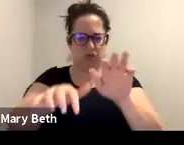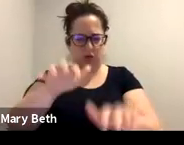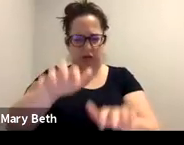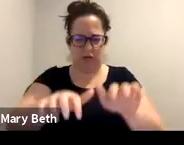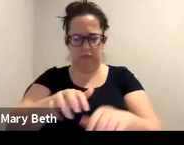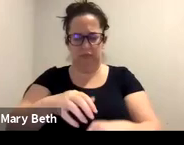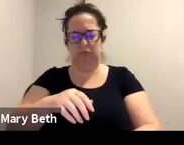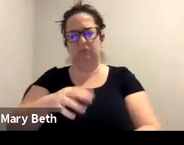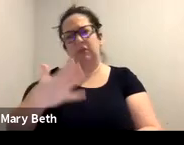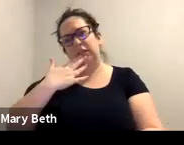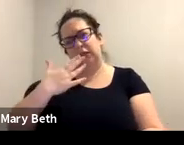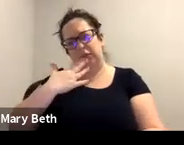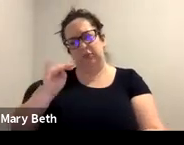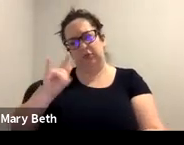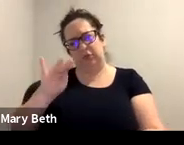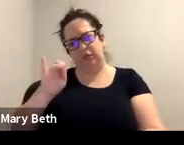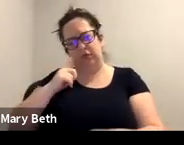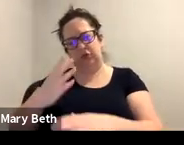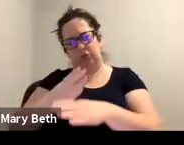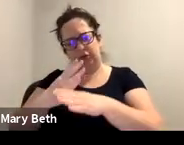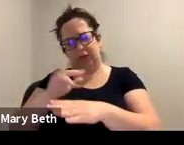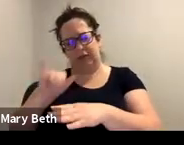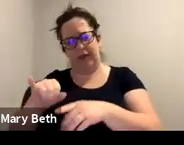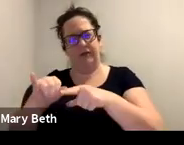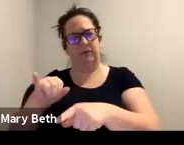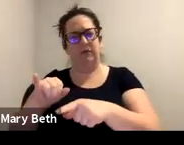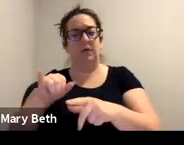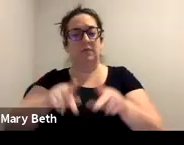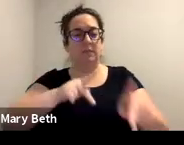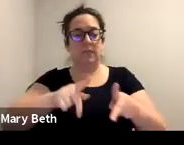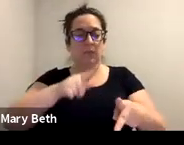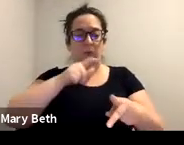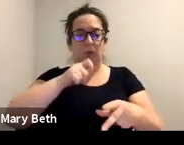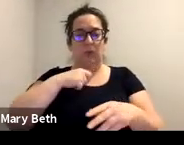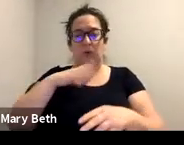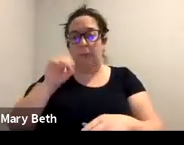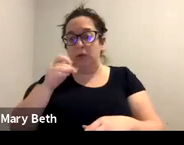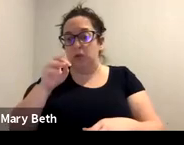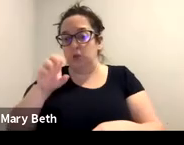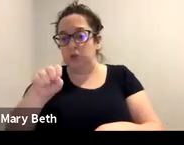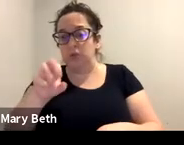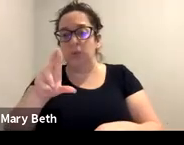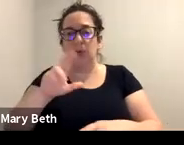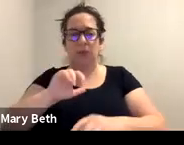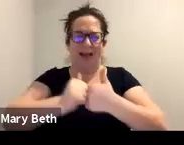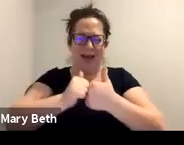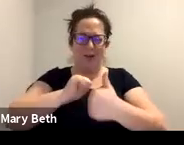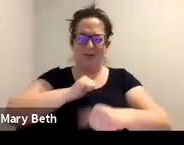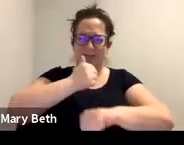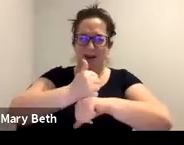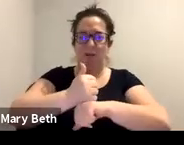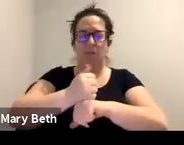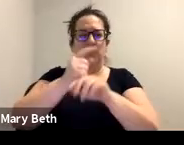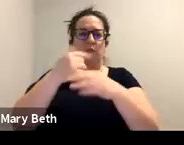what their personality is like, but the kind of things that they focus on, um, and how the courtroom setup is so important for